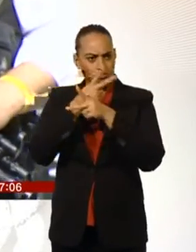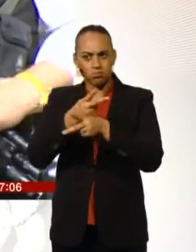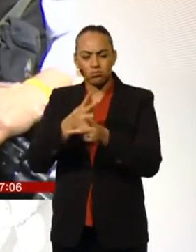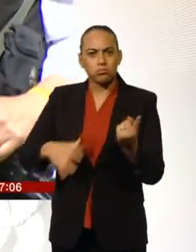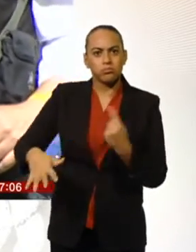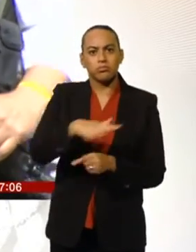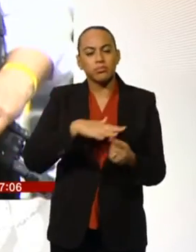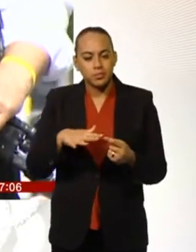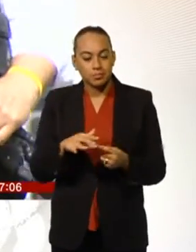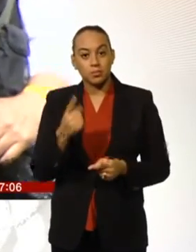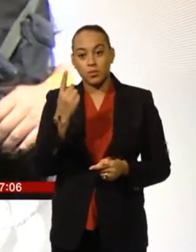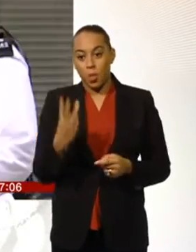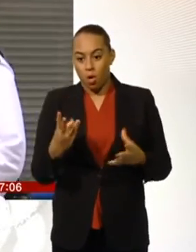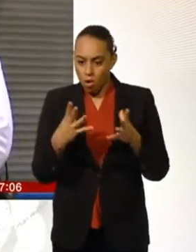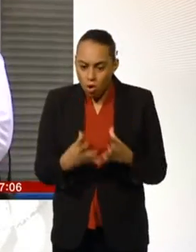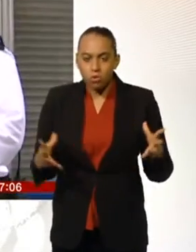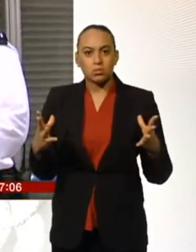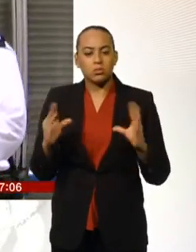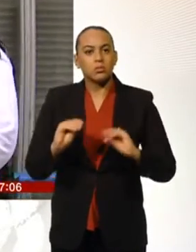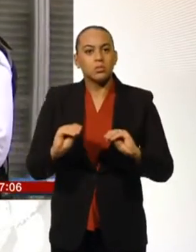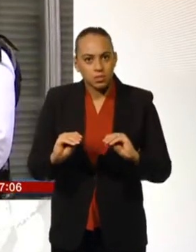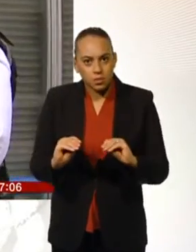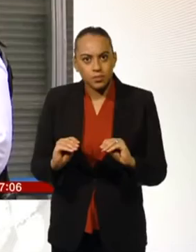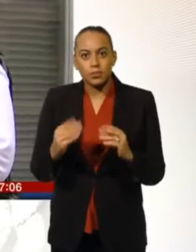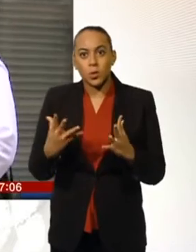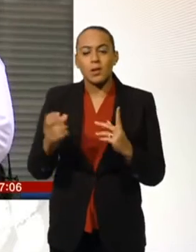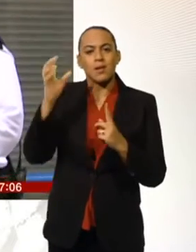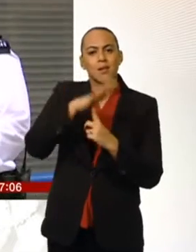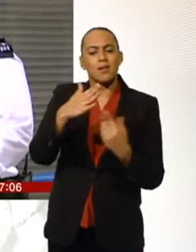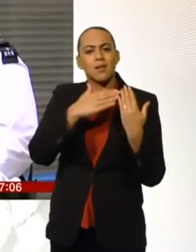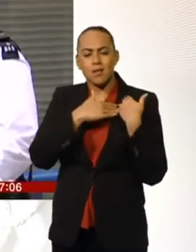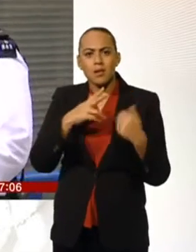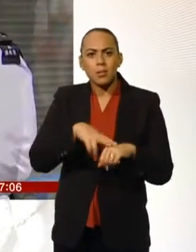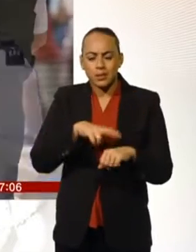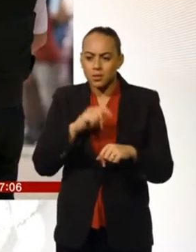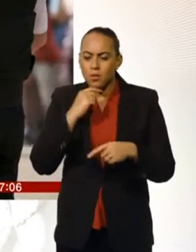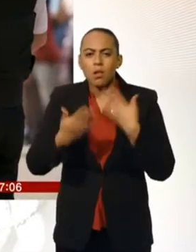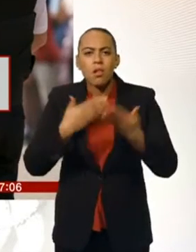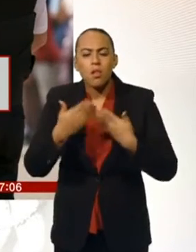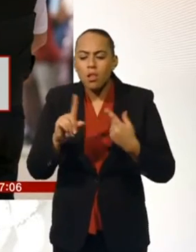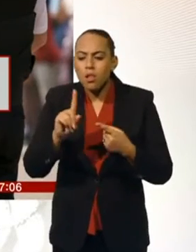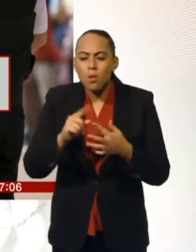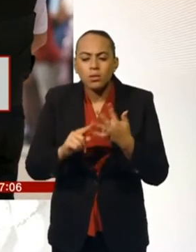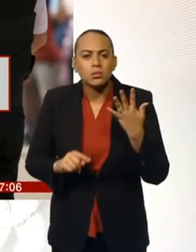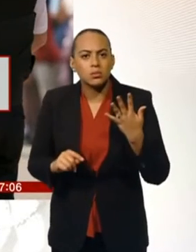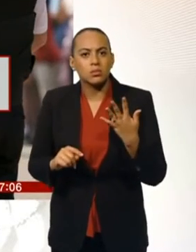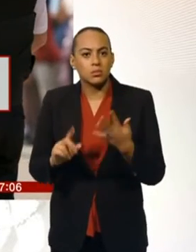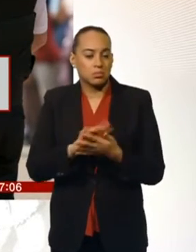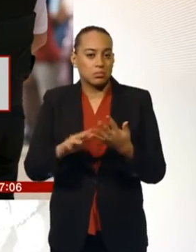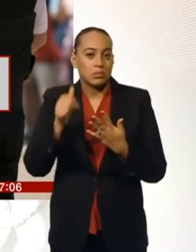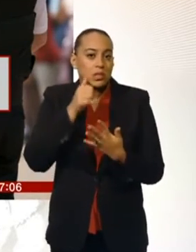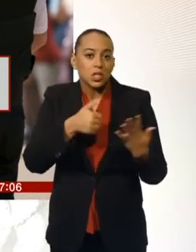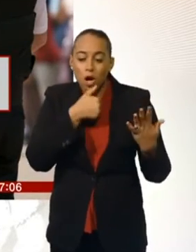and he wanted to increase that further. Today, he'll set out more details of how that'll be done. It's likely to mean that 600